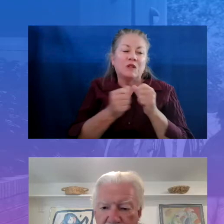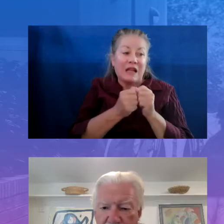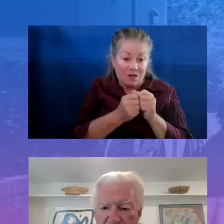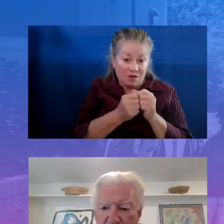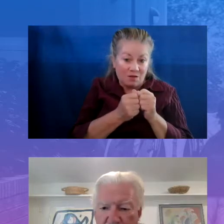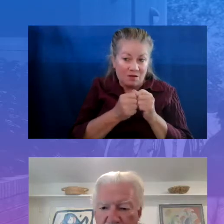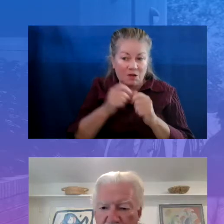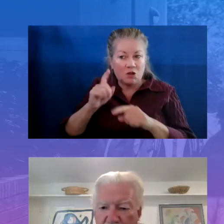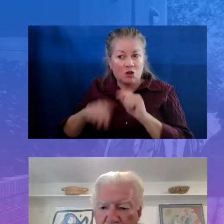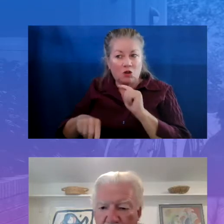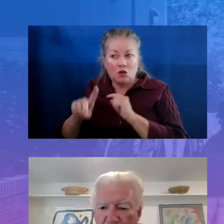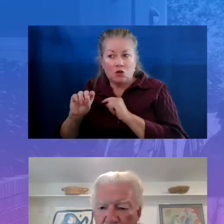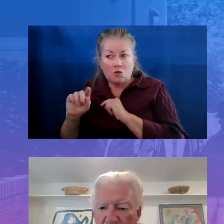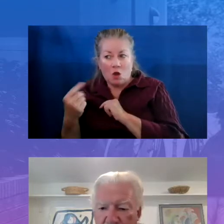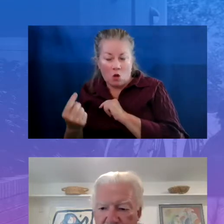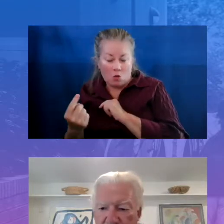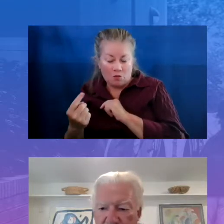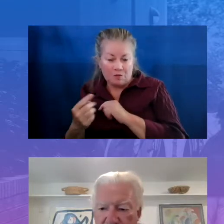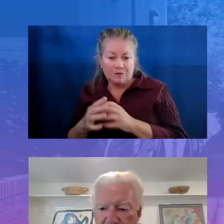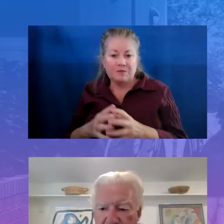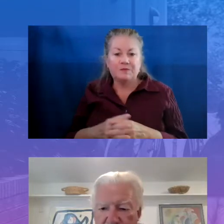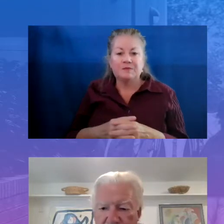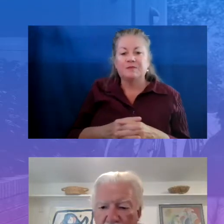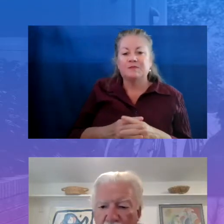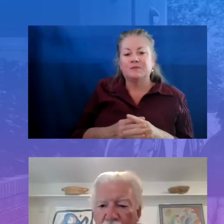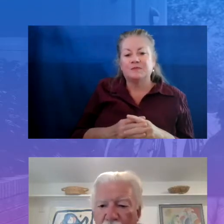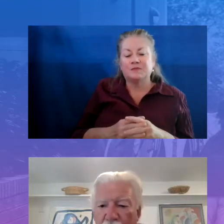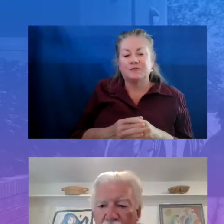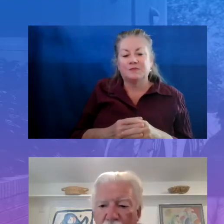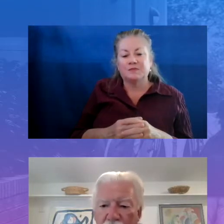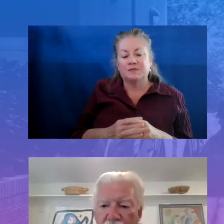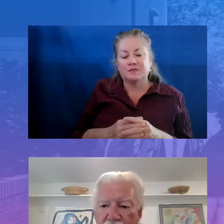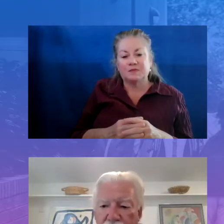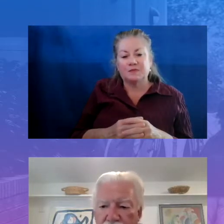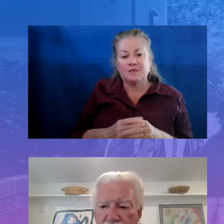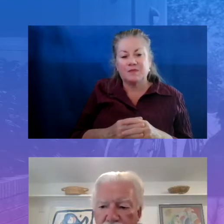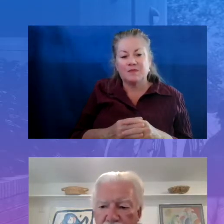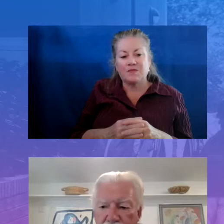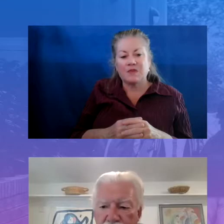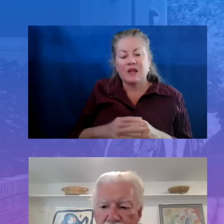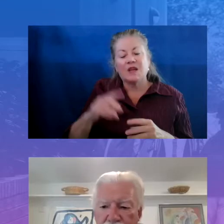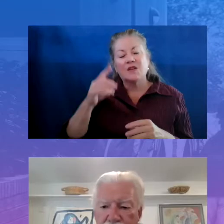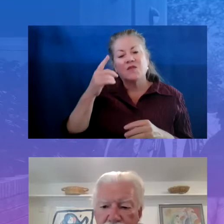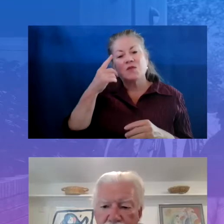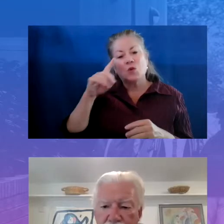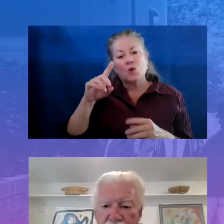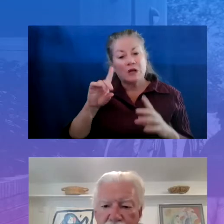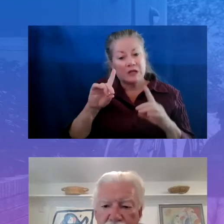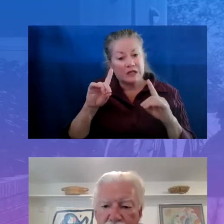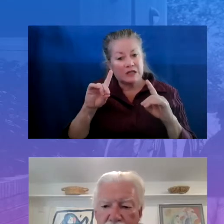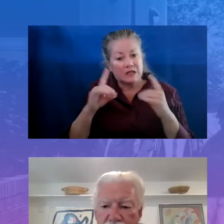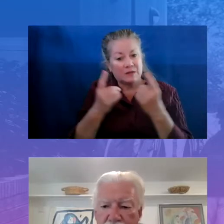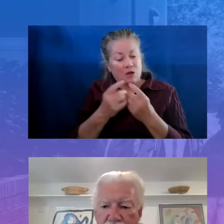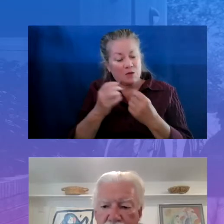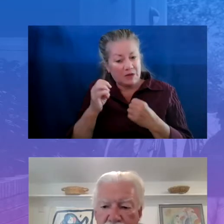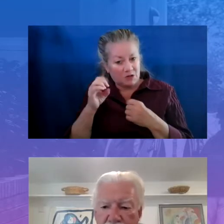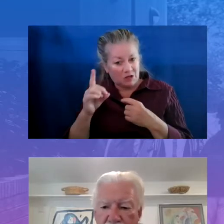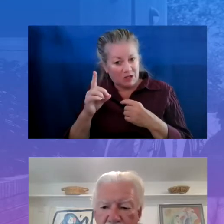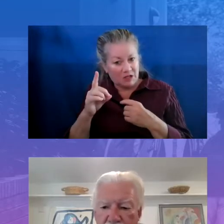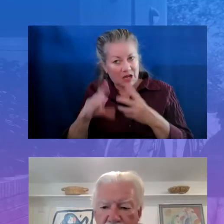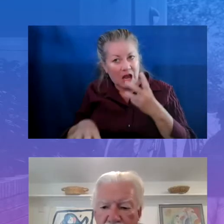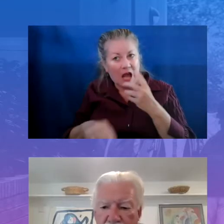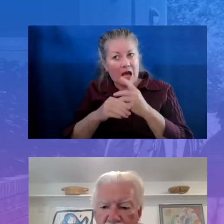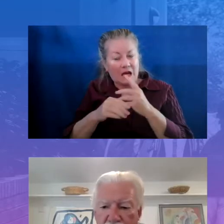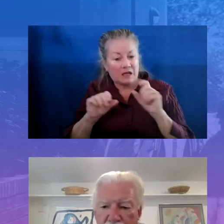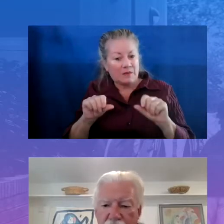So for the Department of Education, I think it's what we were saying, added capacity. You know, we don't have the